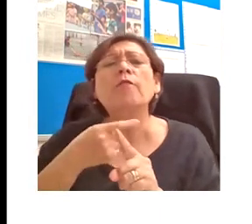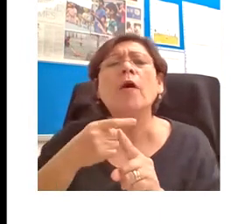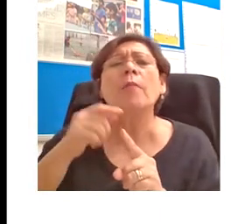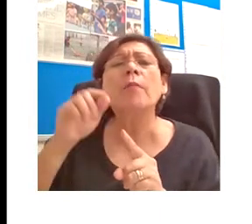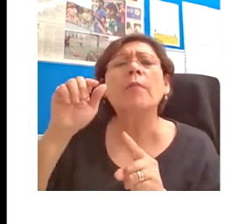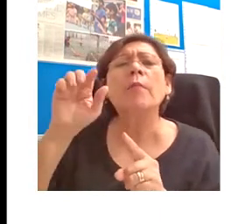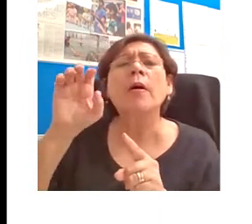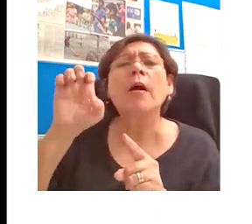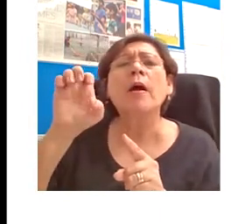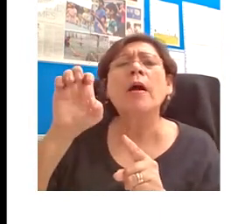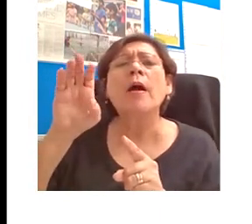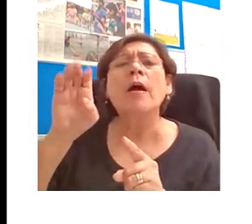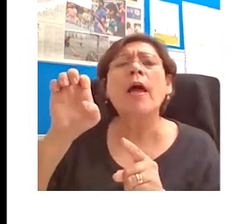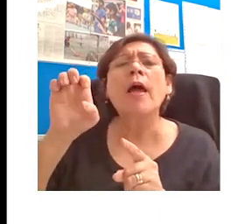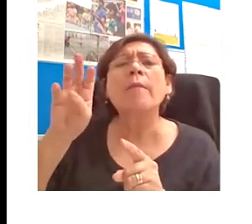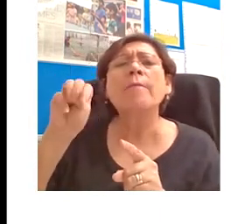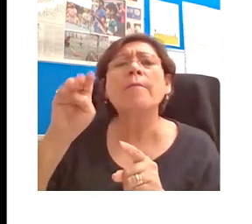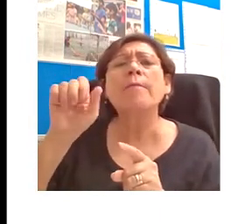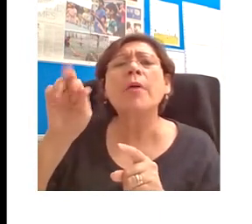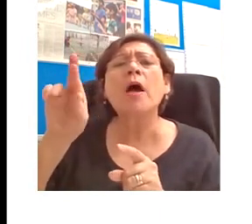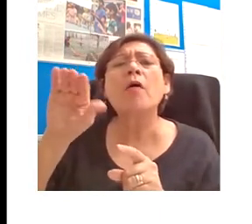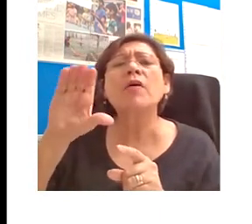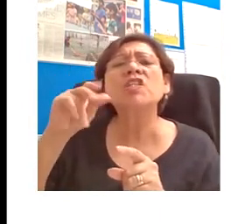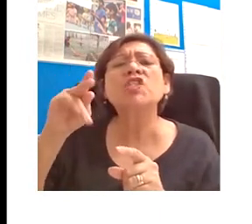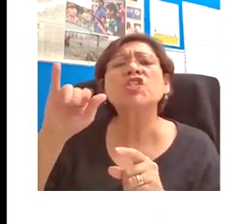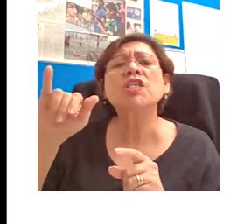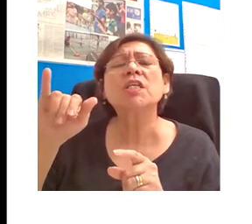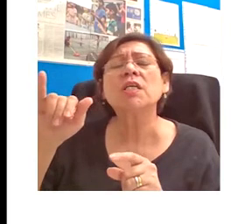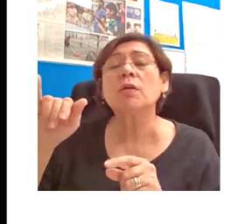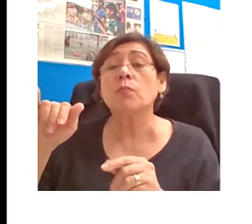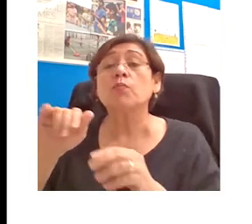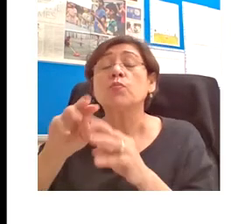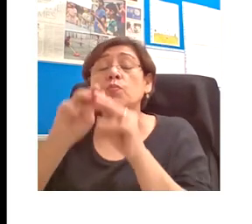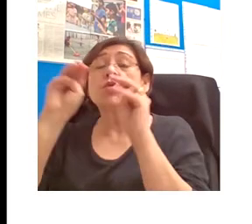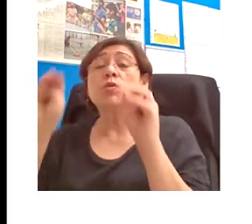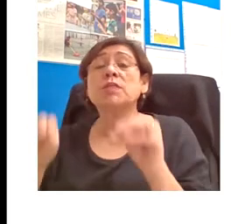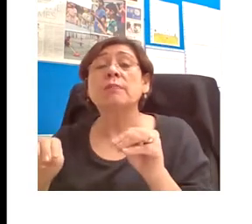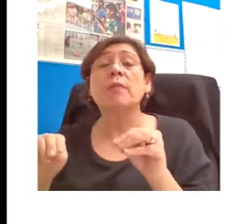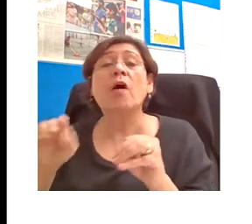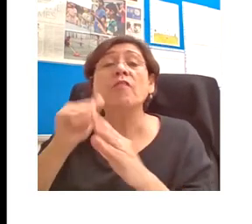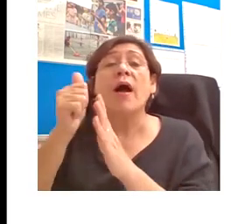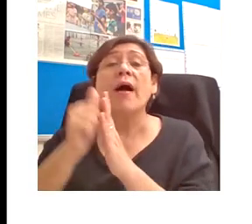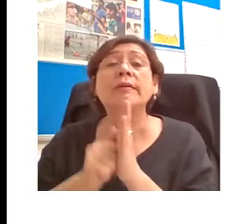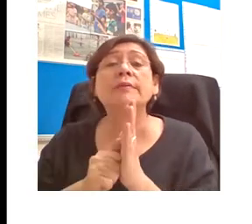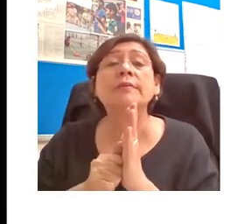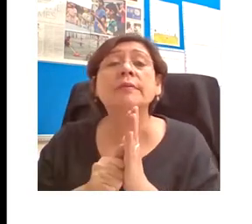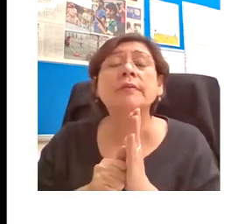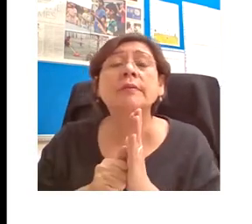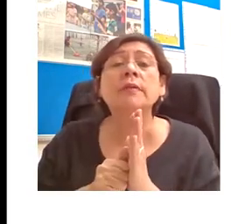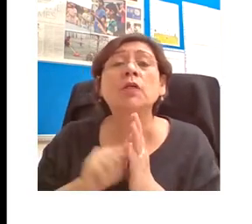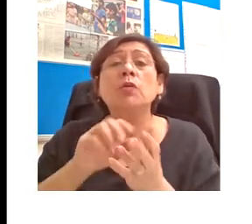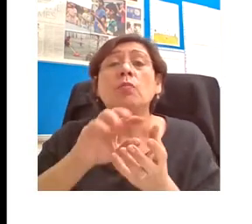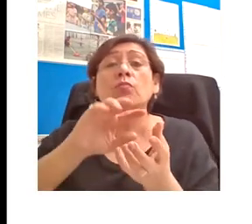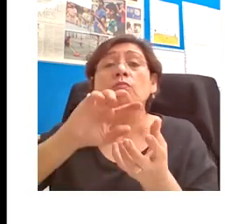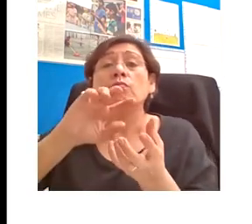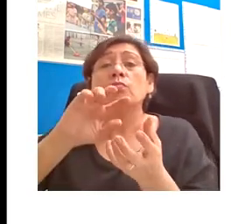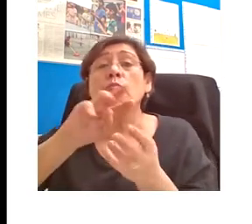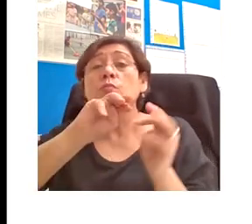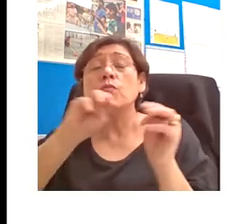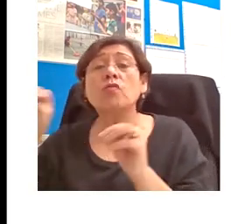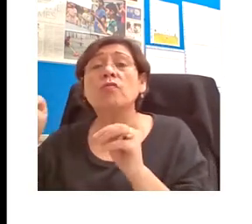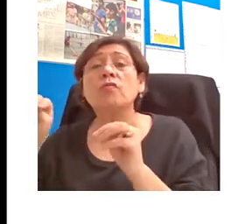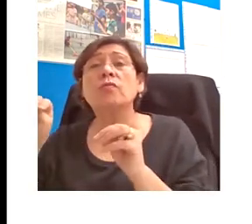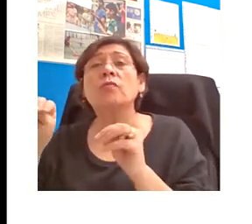Museum of Art and Antiquities. And as you can see, as you move the object around, the annotation